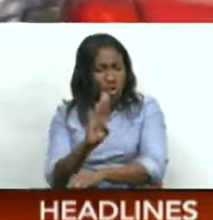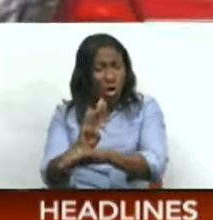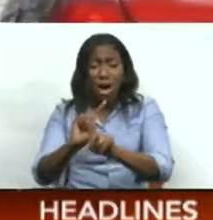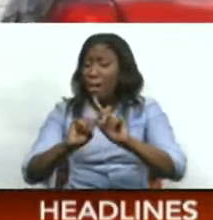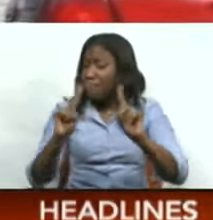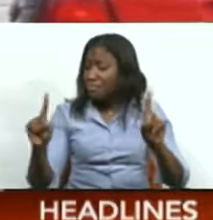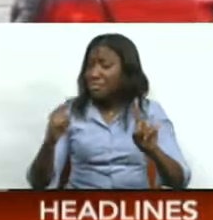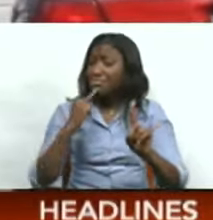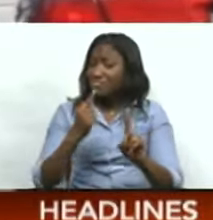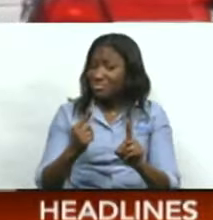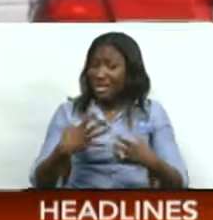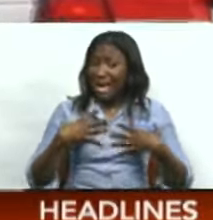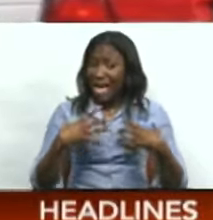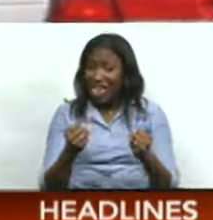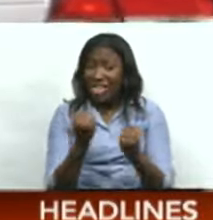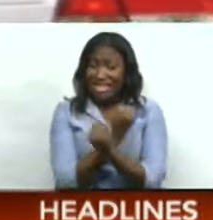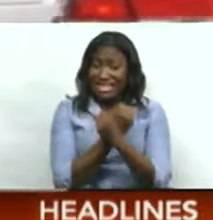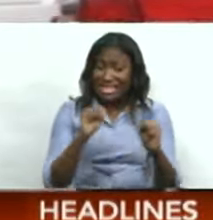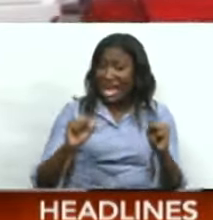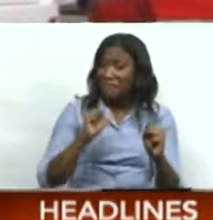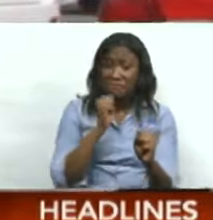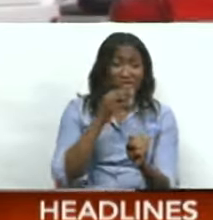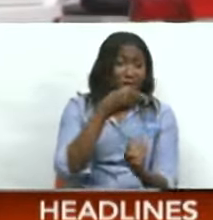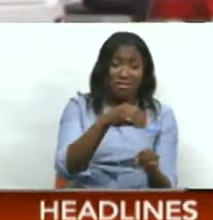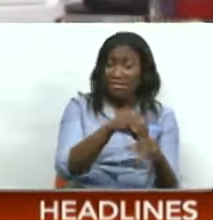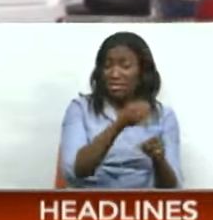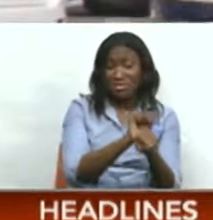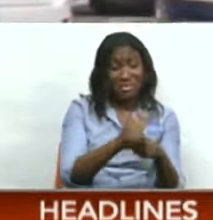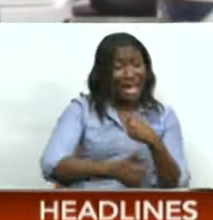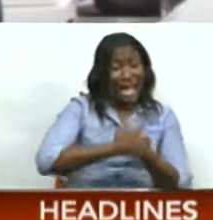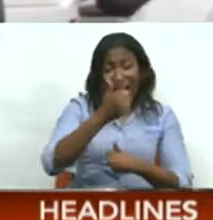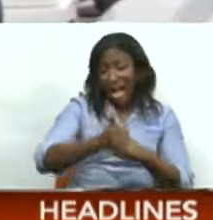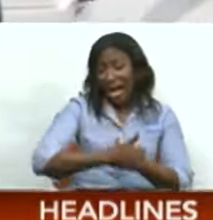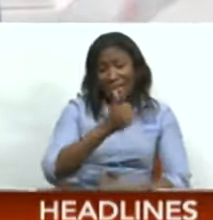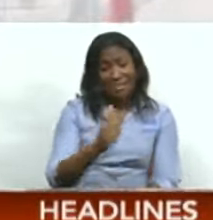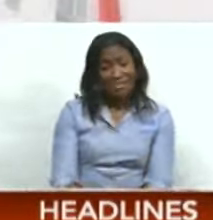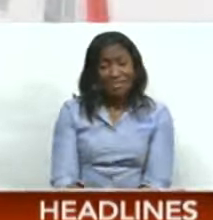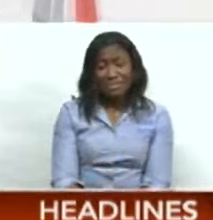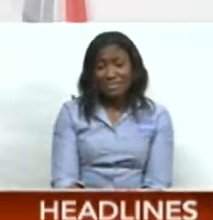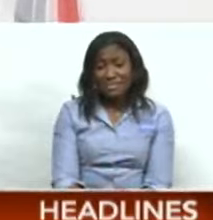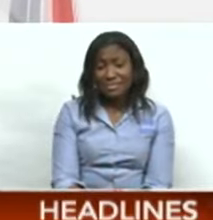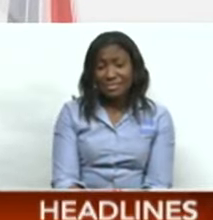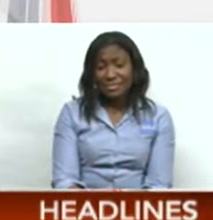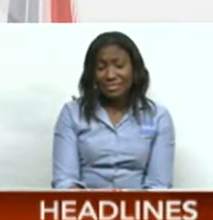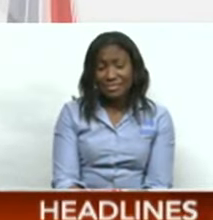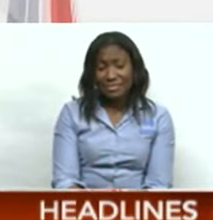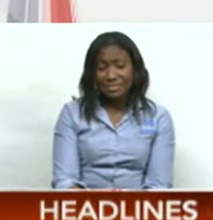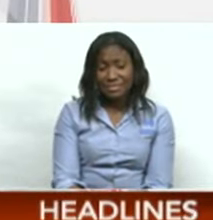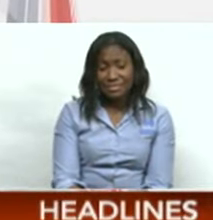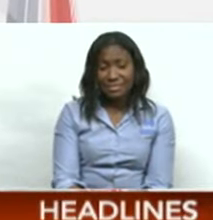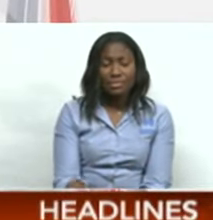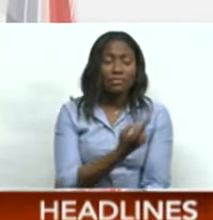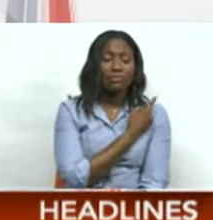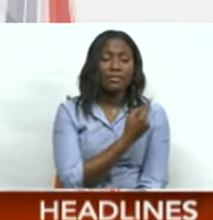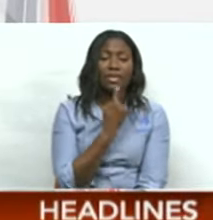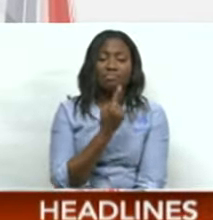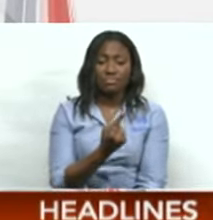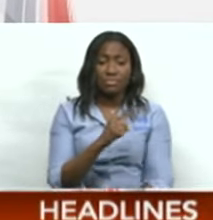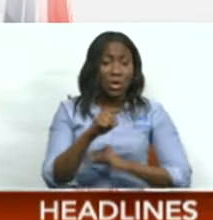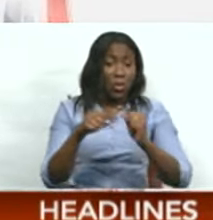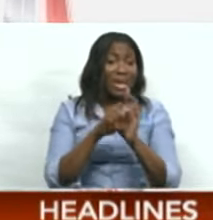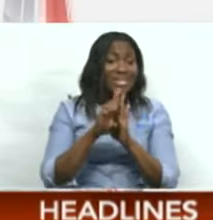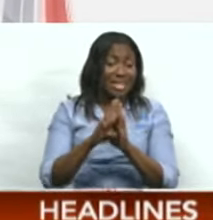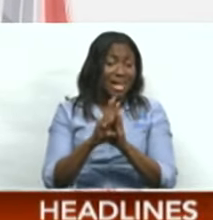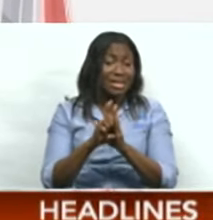described the health and safety issues as hazards waiting to happen. When you have bad equipment,